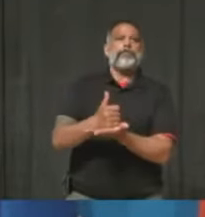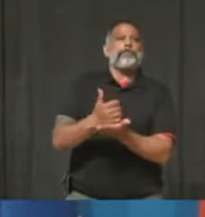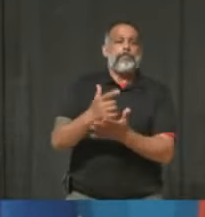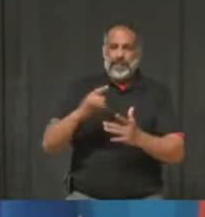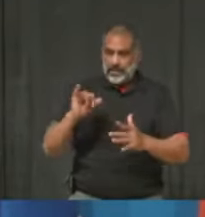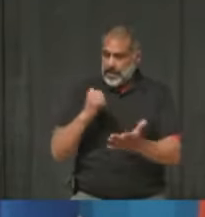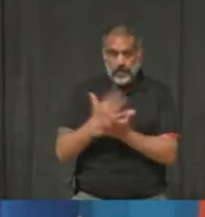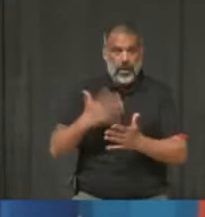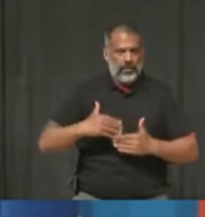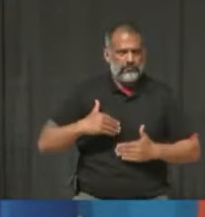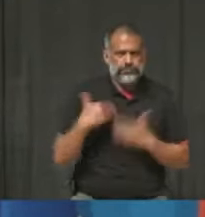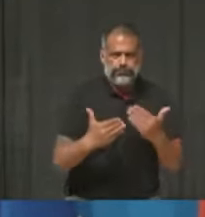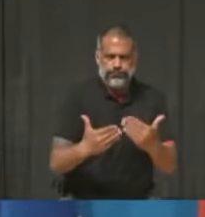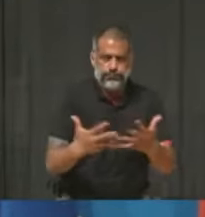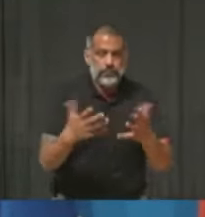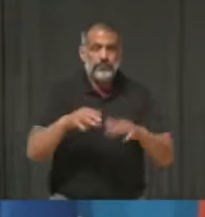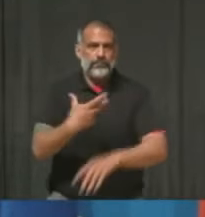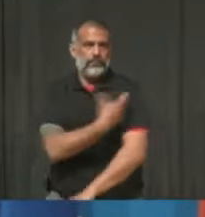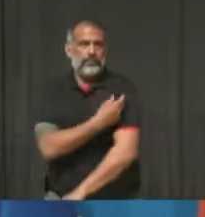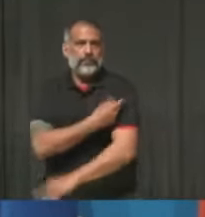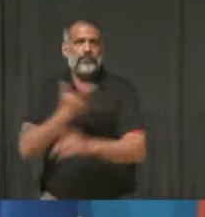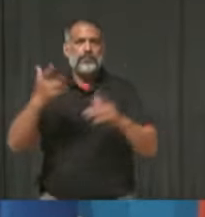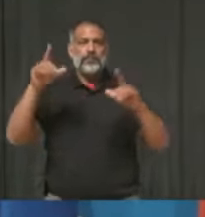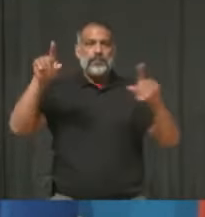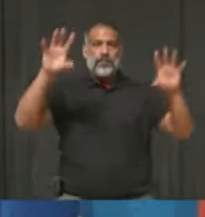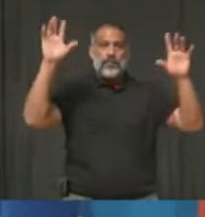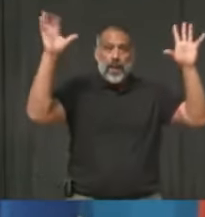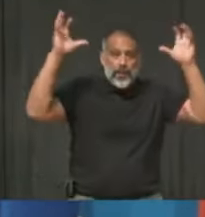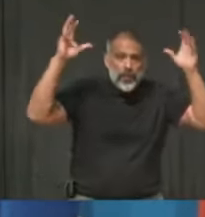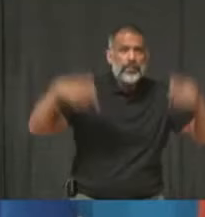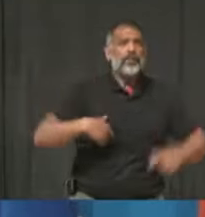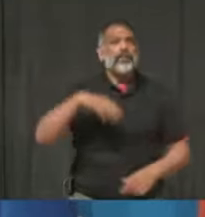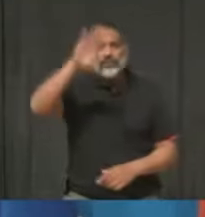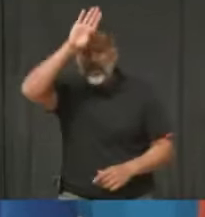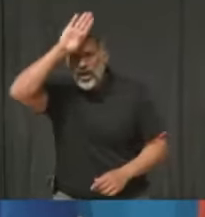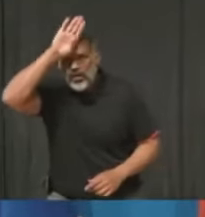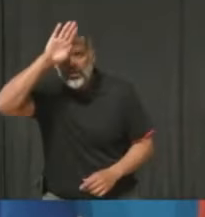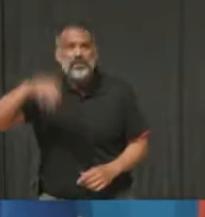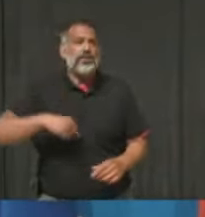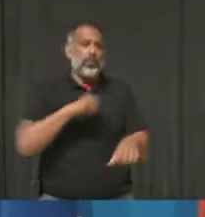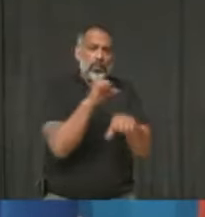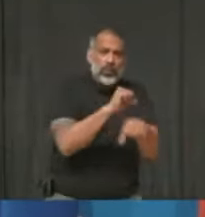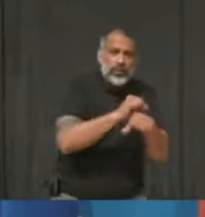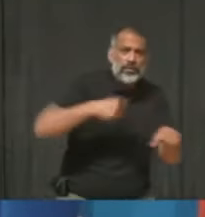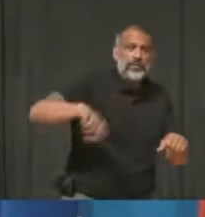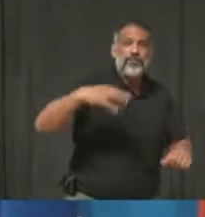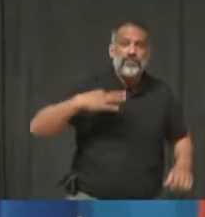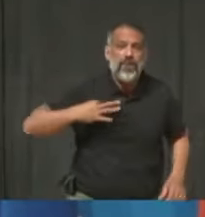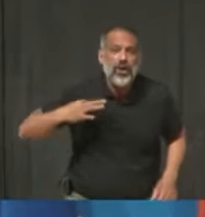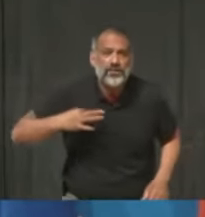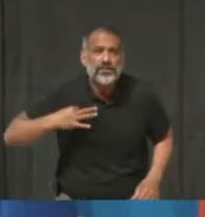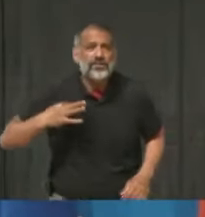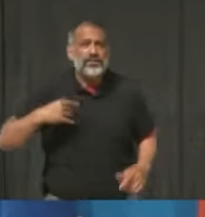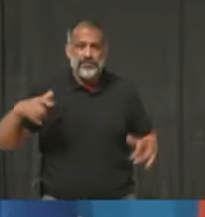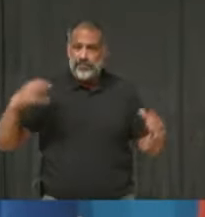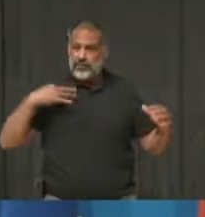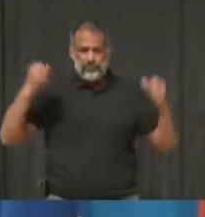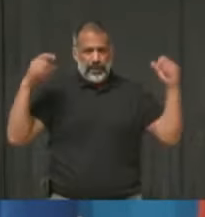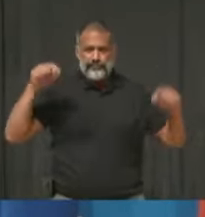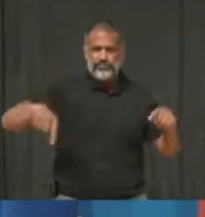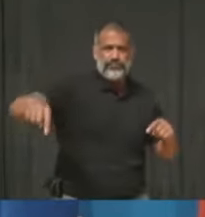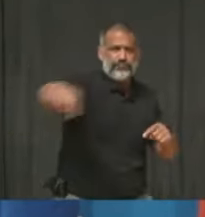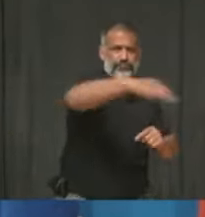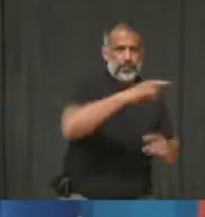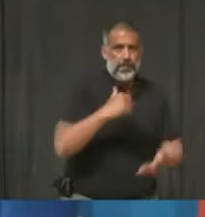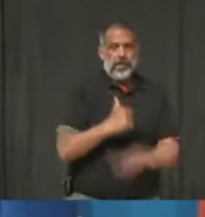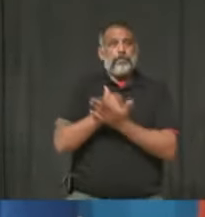I want to thank our paramedics, our firefighters, and all of the volunteers at all of our vaccination sites